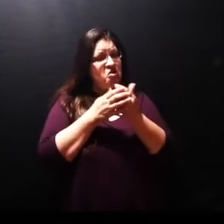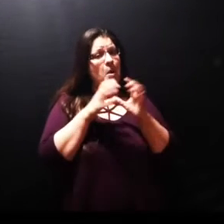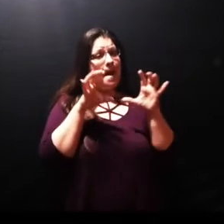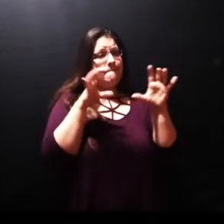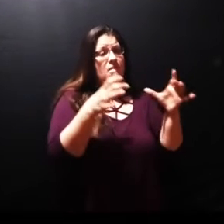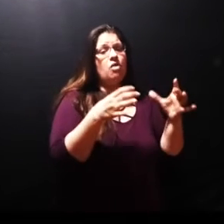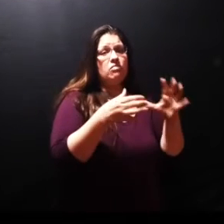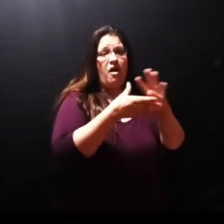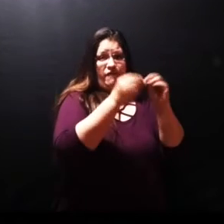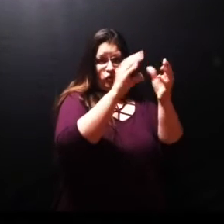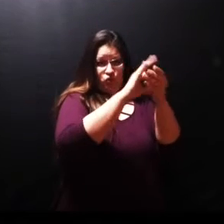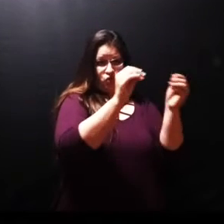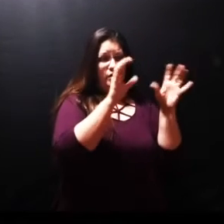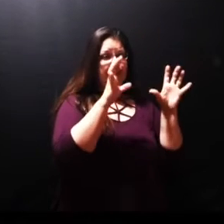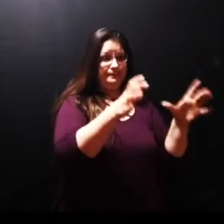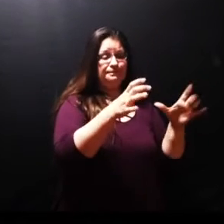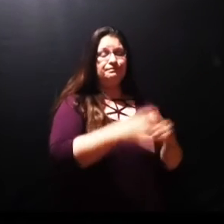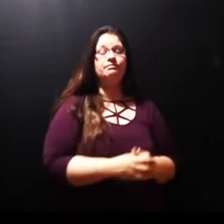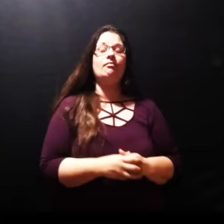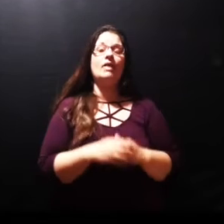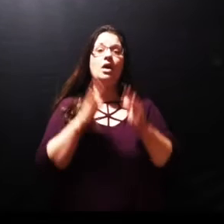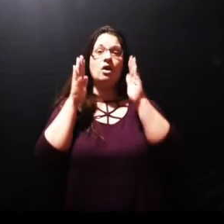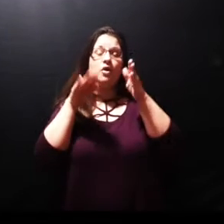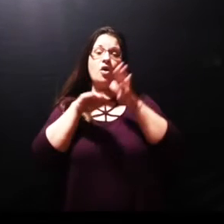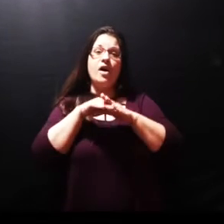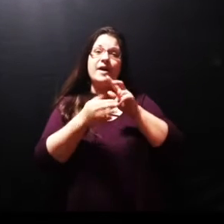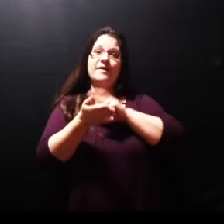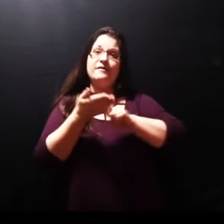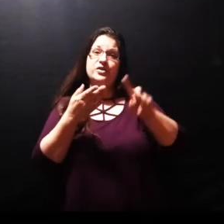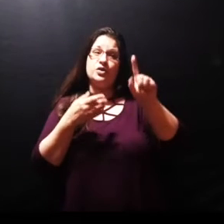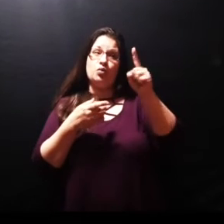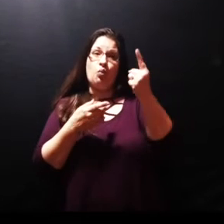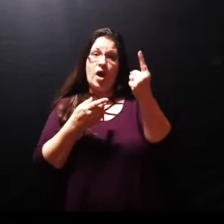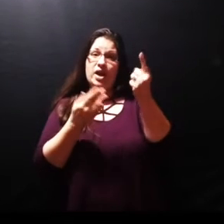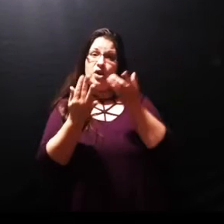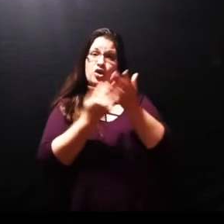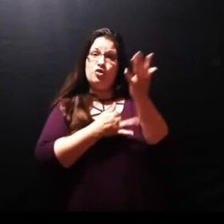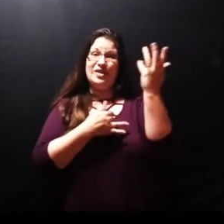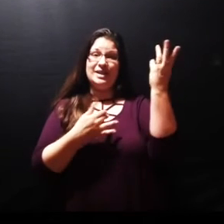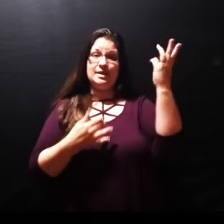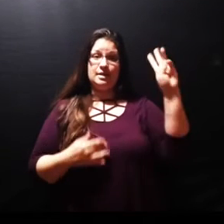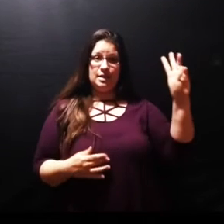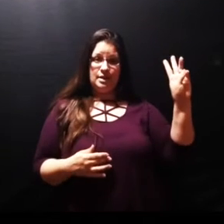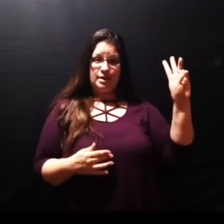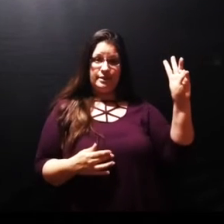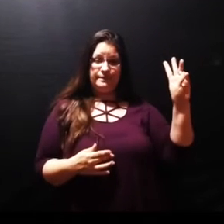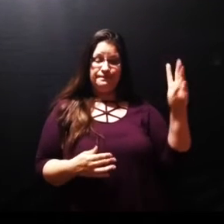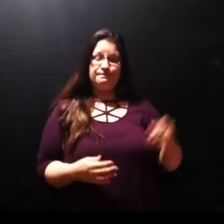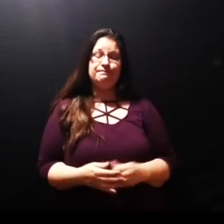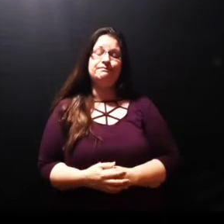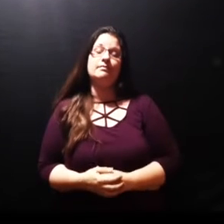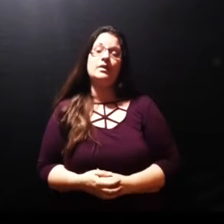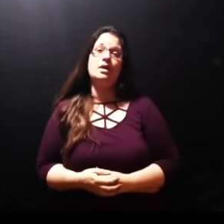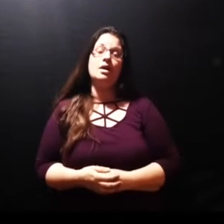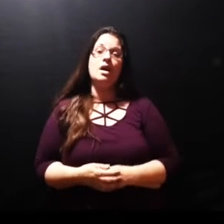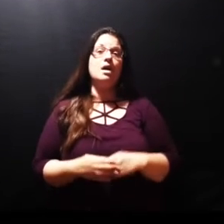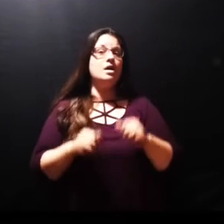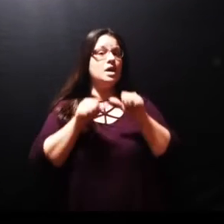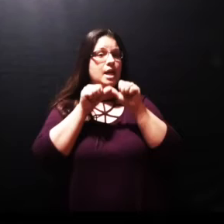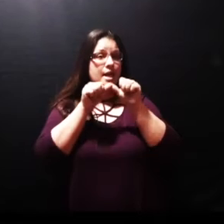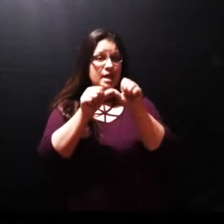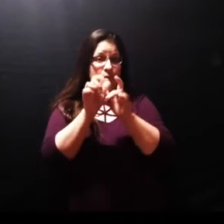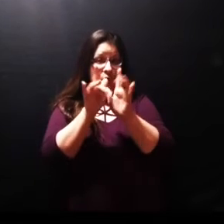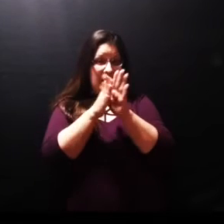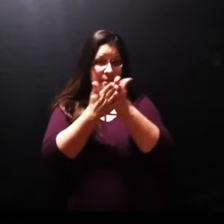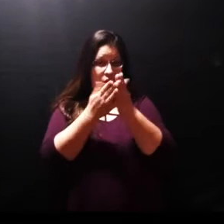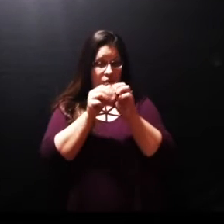1 through 24 as I begin the sermon let's start with verses 1 through 16 so hear these words keep your Bible open as we'll move